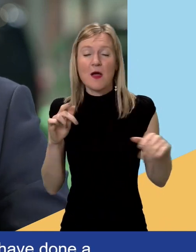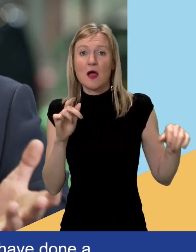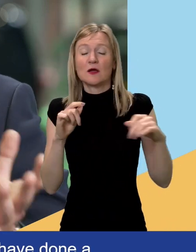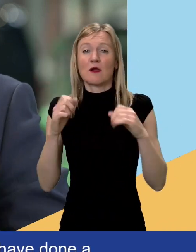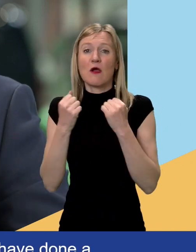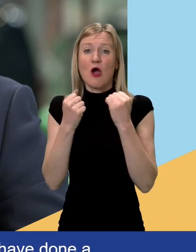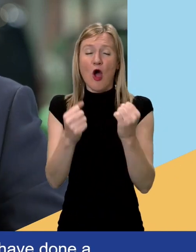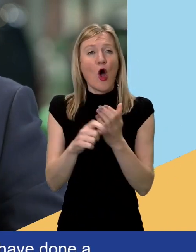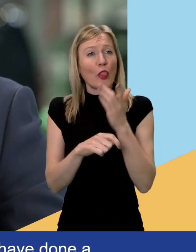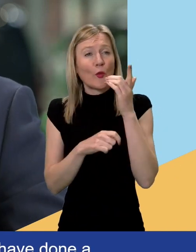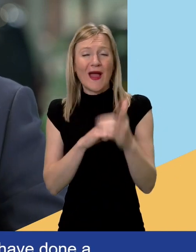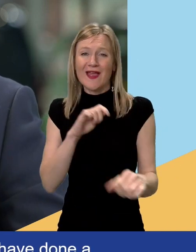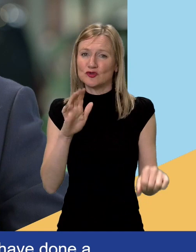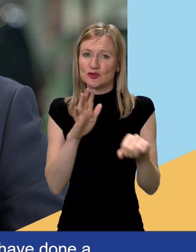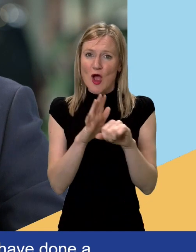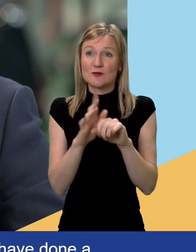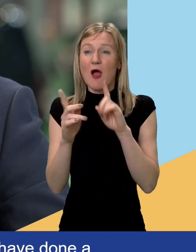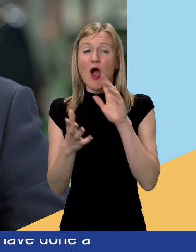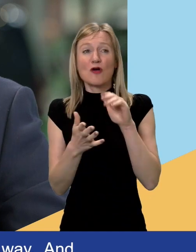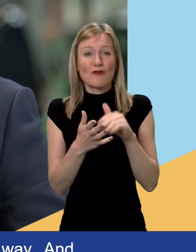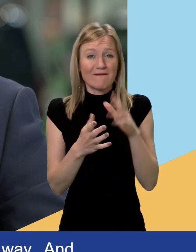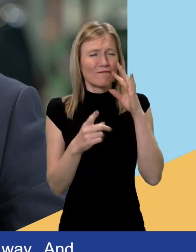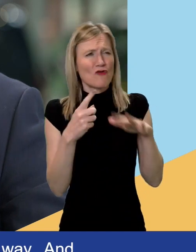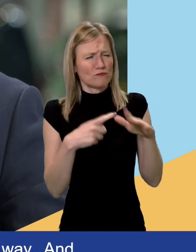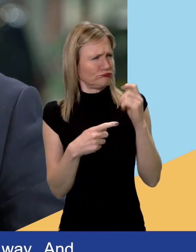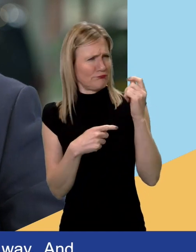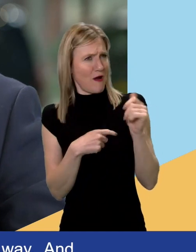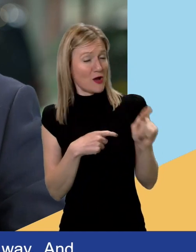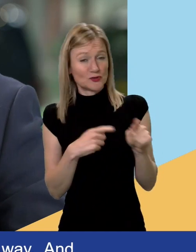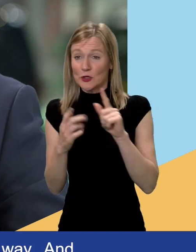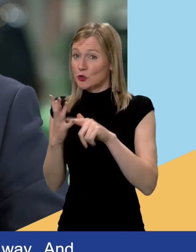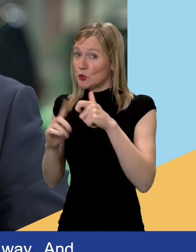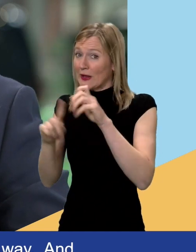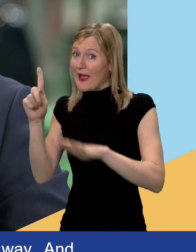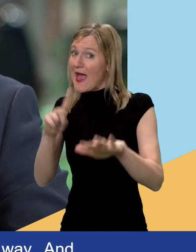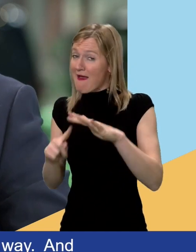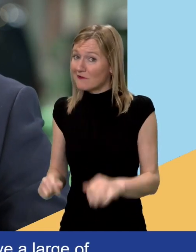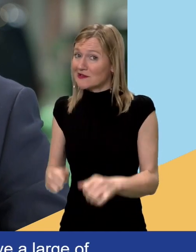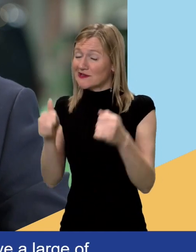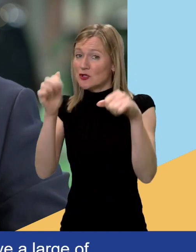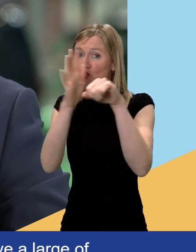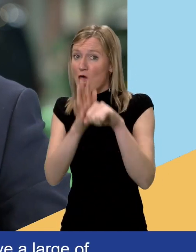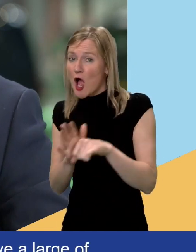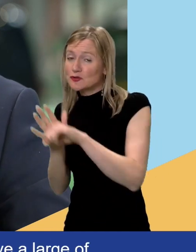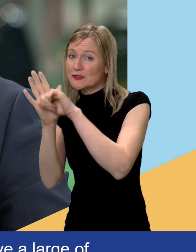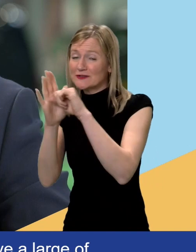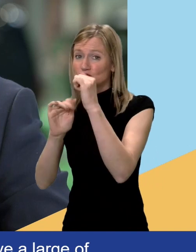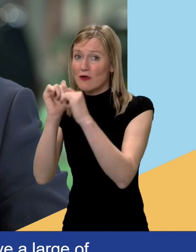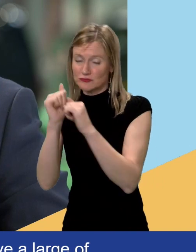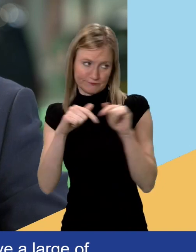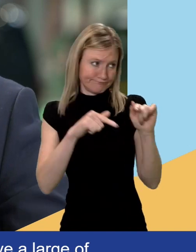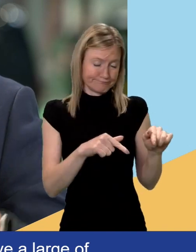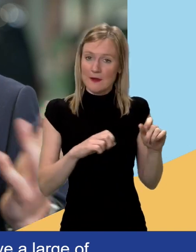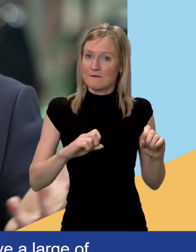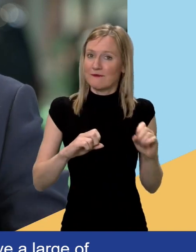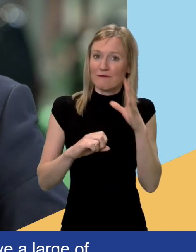And I'm not saying we're the best here, but we do have a lot of charging infrastructure compared to places like France. Now, I know they're growing. As I was driving back from